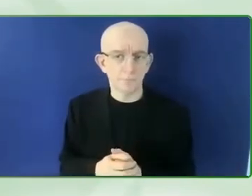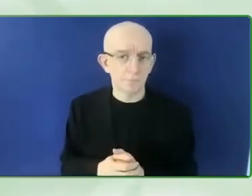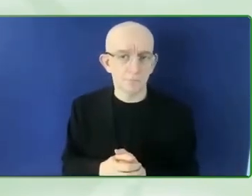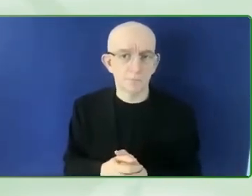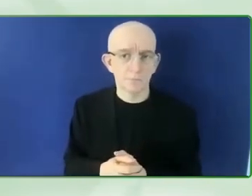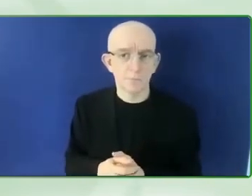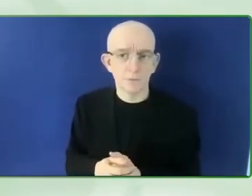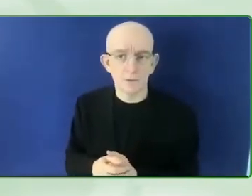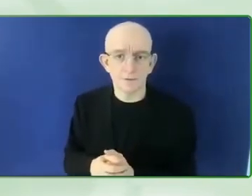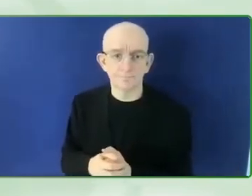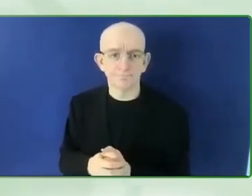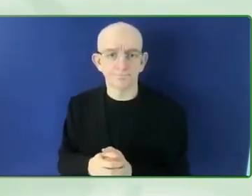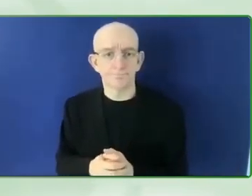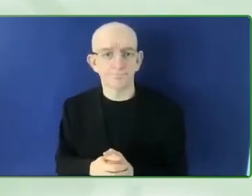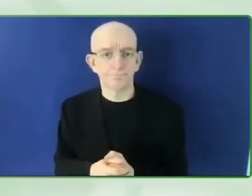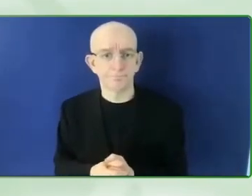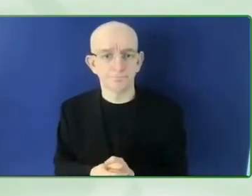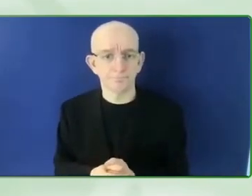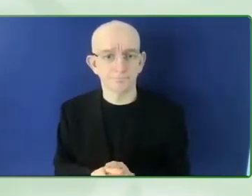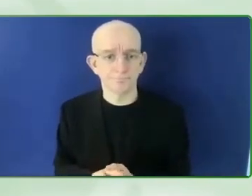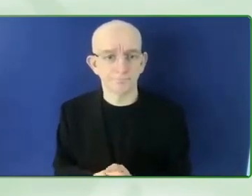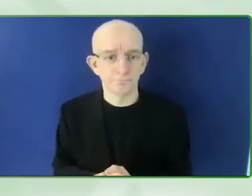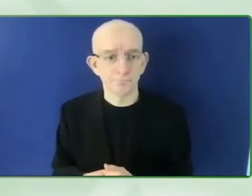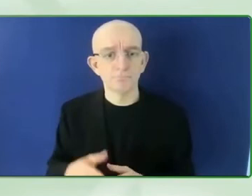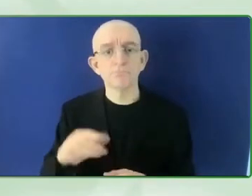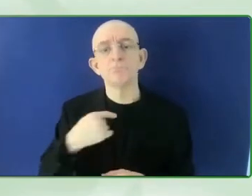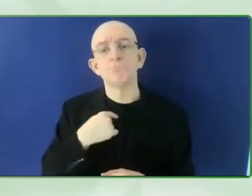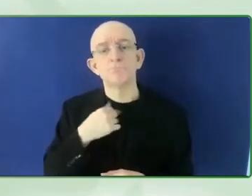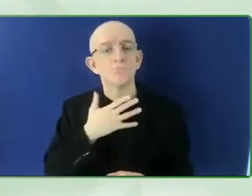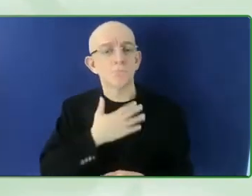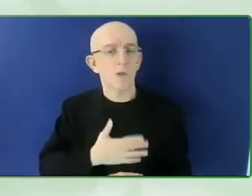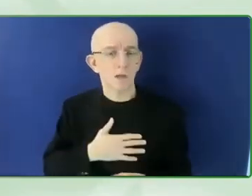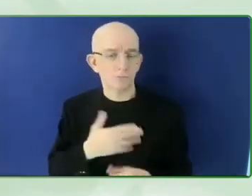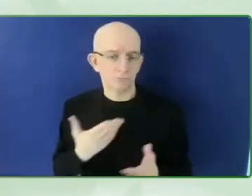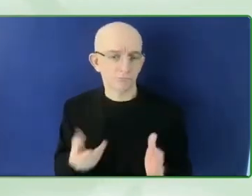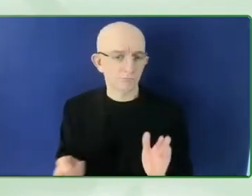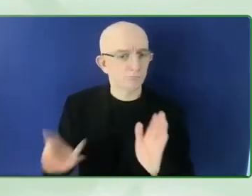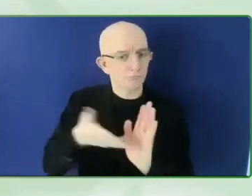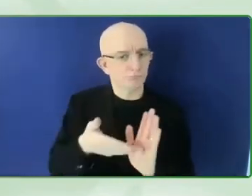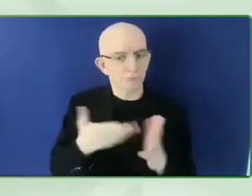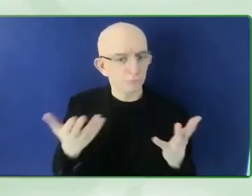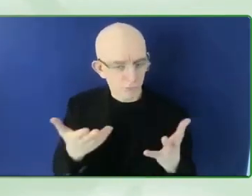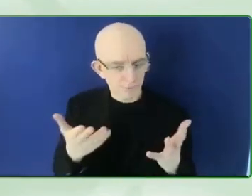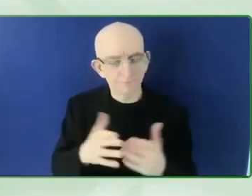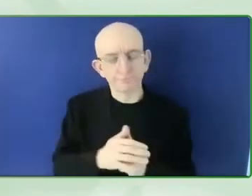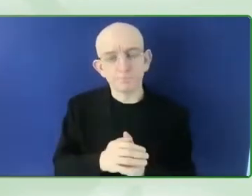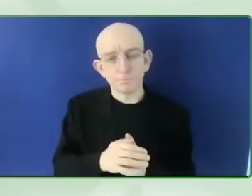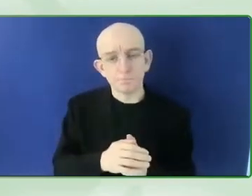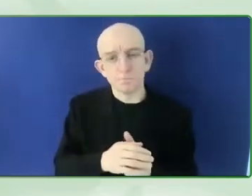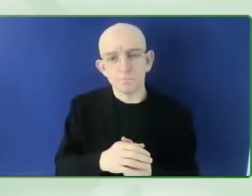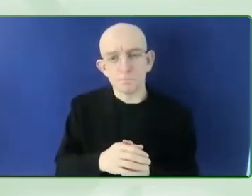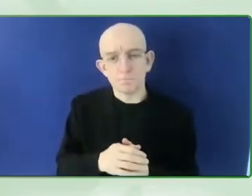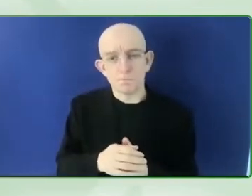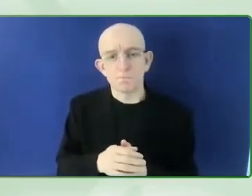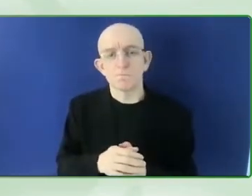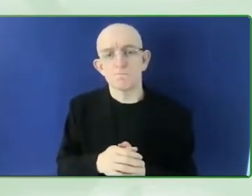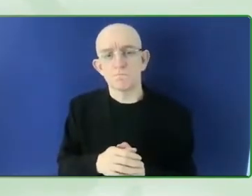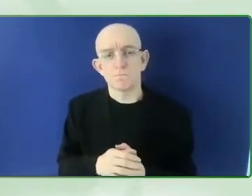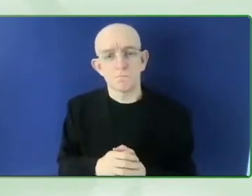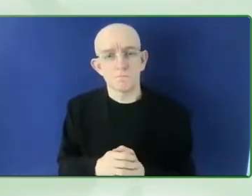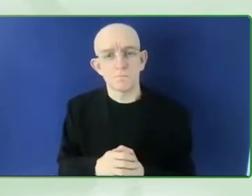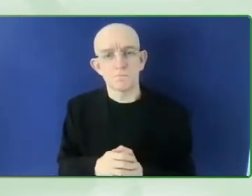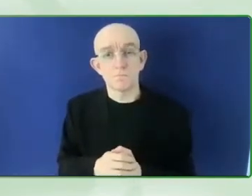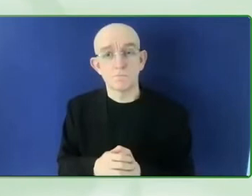that's, that's kind of what we're focused on at the moment. But for others, how can they get involved in this work? And they asked people watching